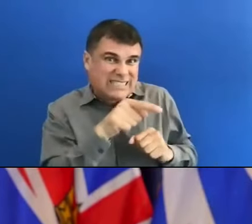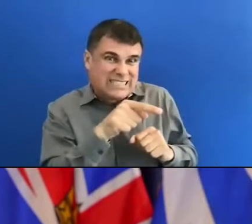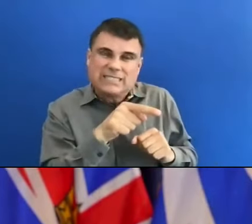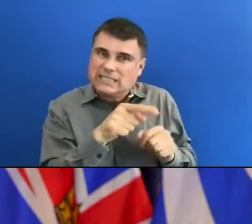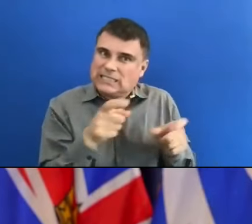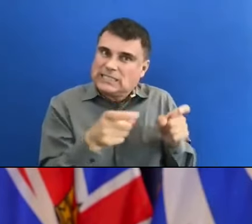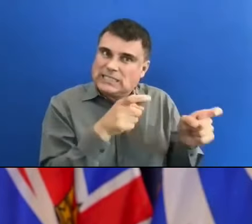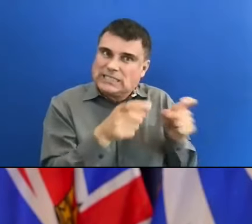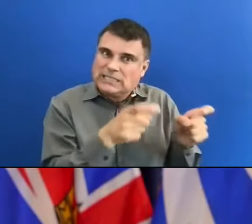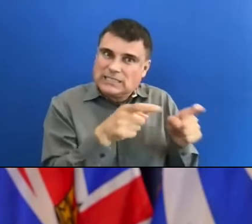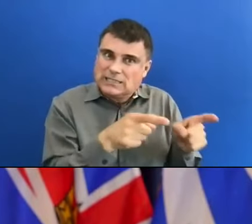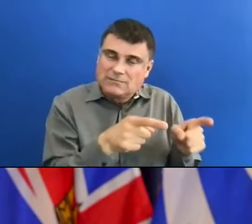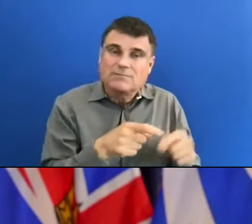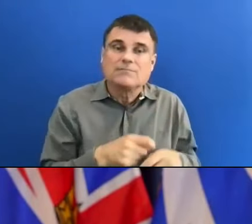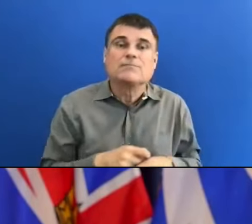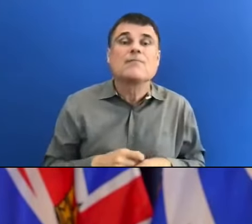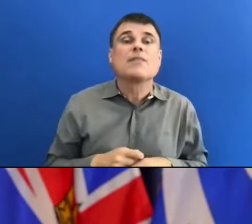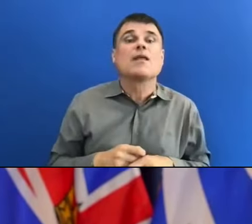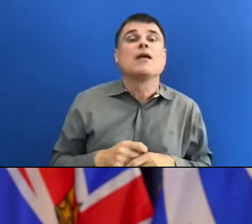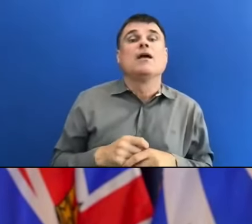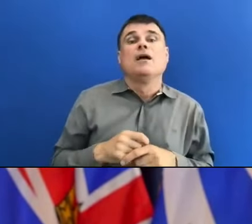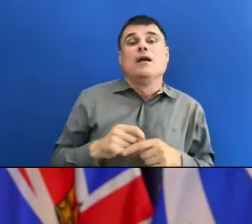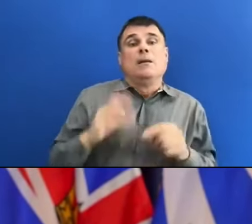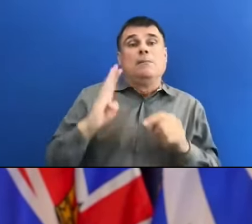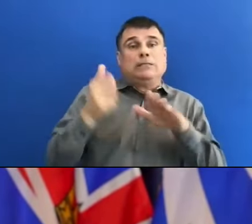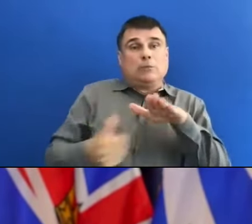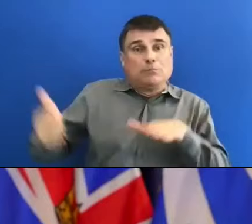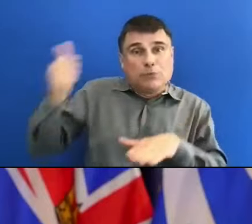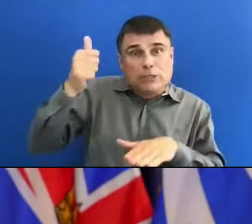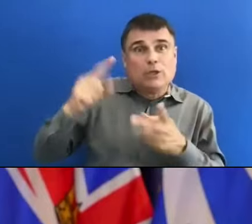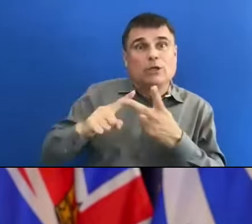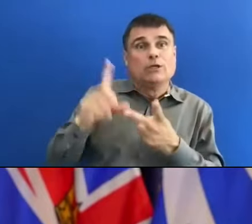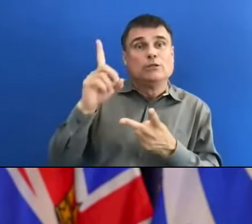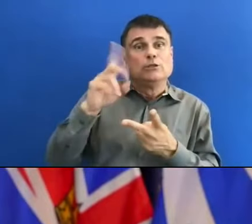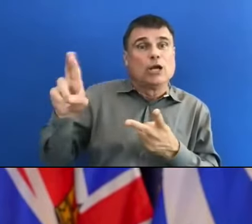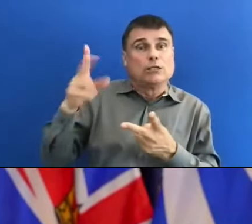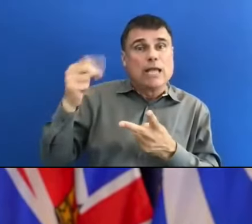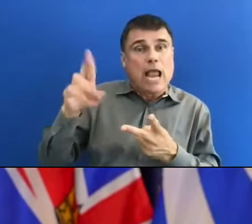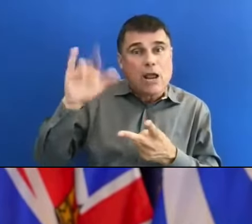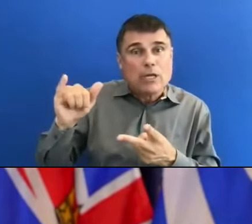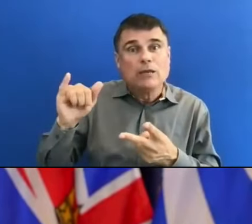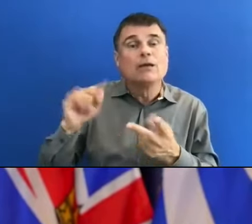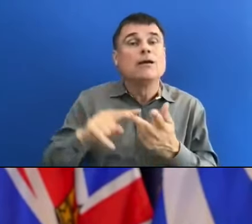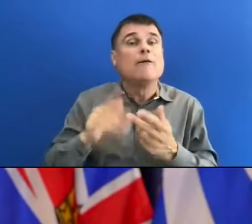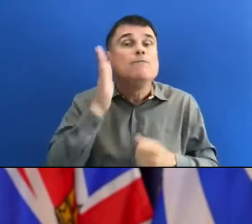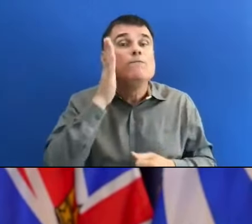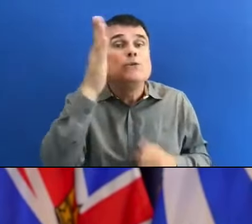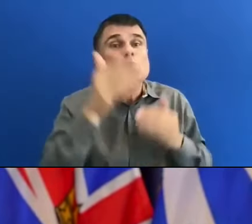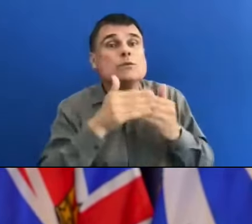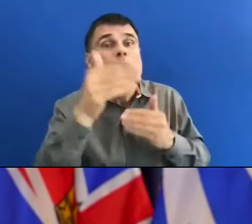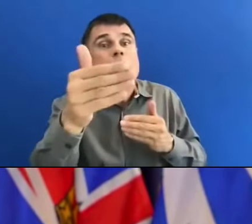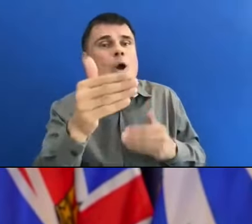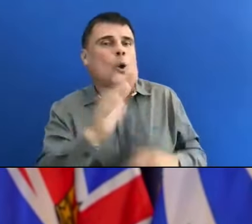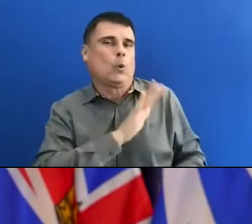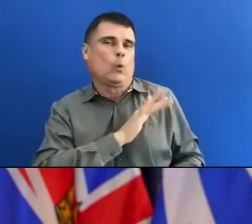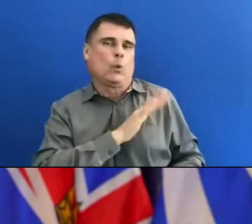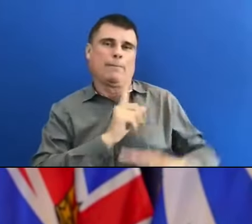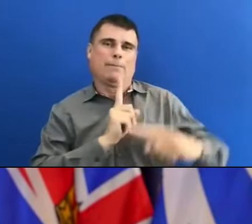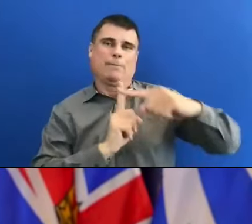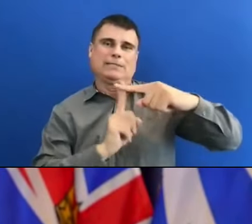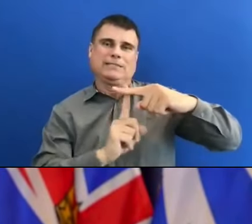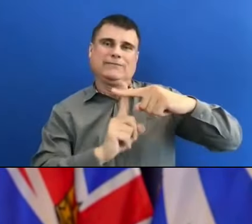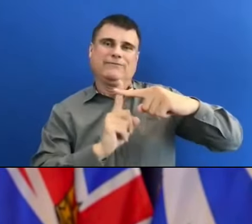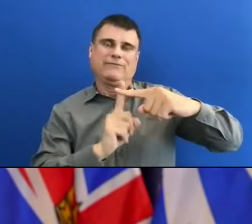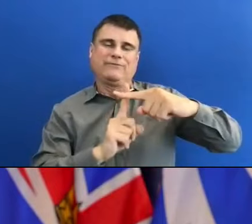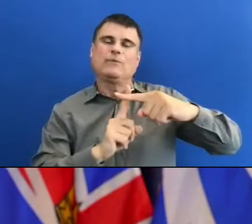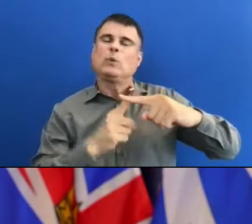the future is ours to shape. Everything is possible. After all we've been through, that statement, those possibilities are, of course,